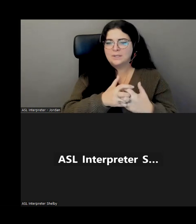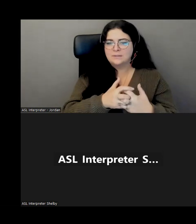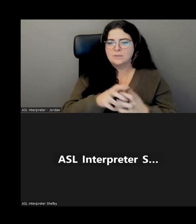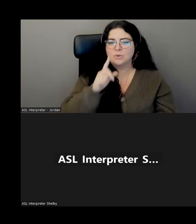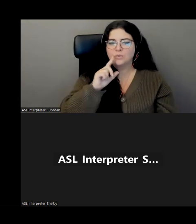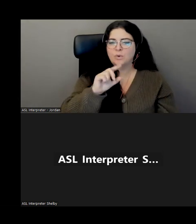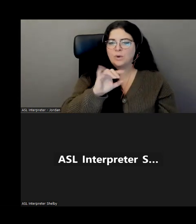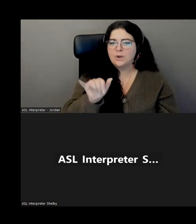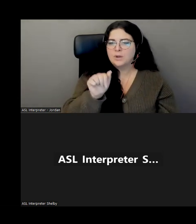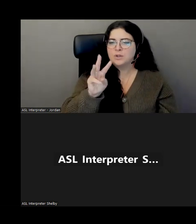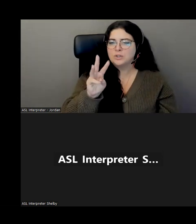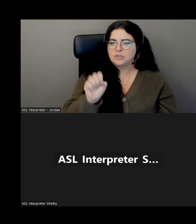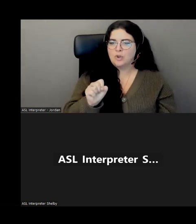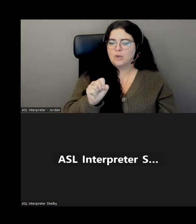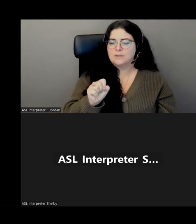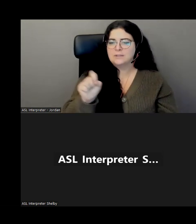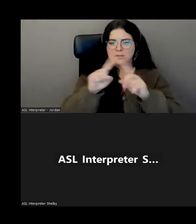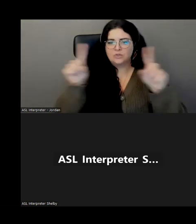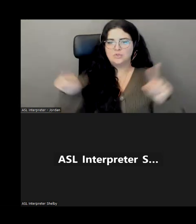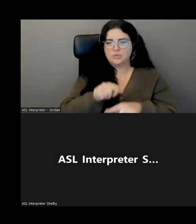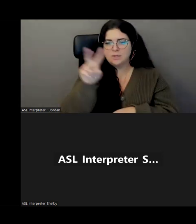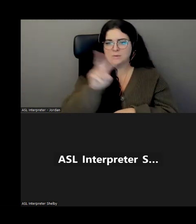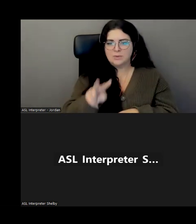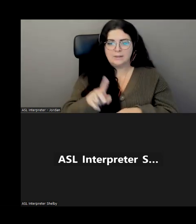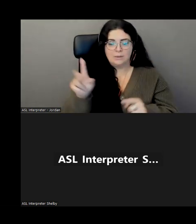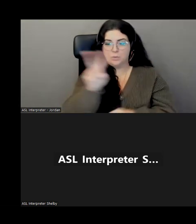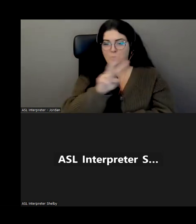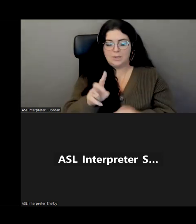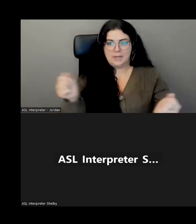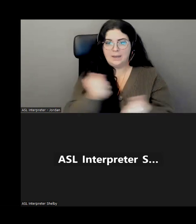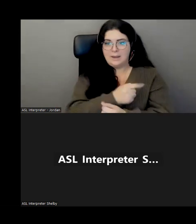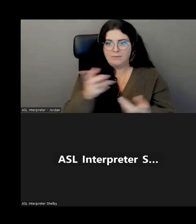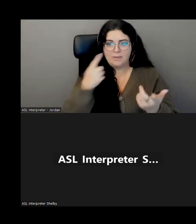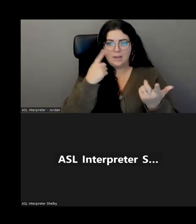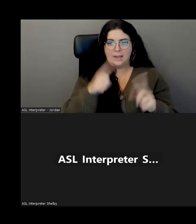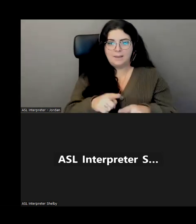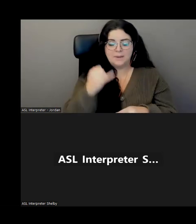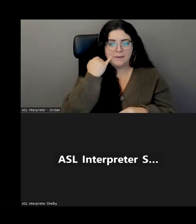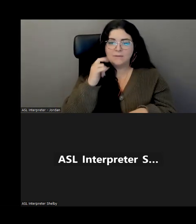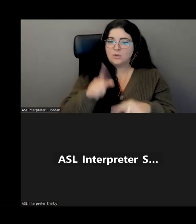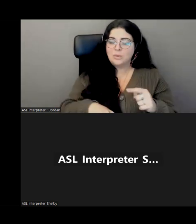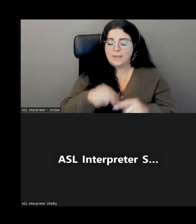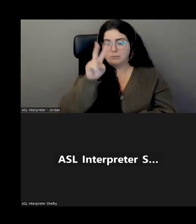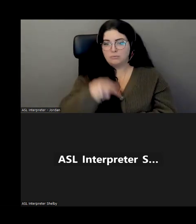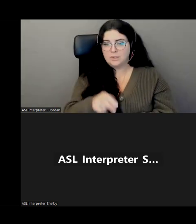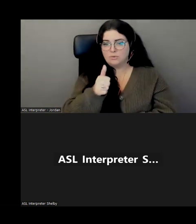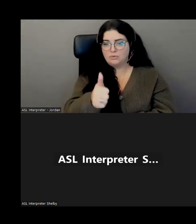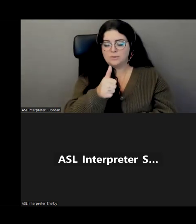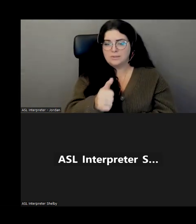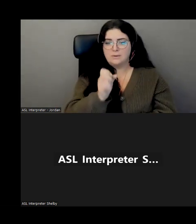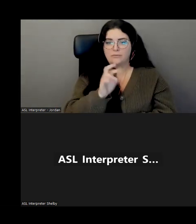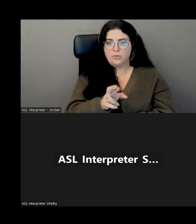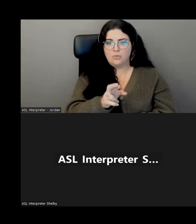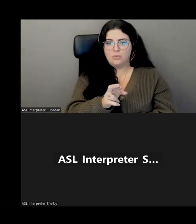mentioned, a screen reader that will read everything out on your screen in the event that maybe you struggle with literacy or